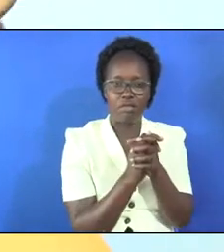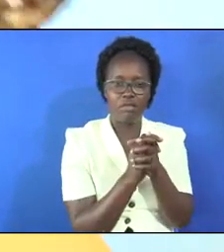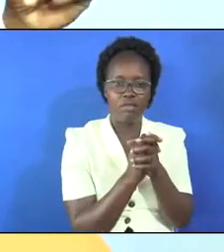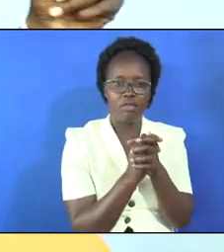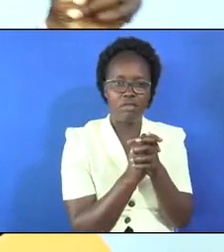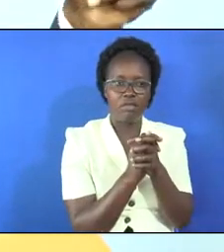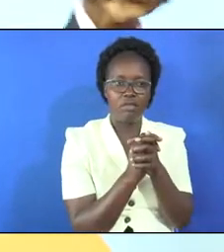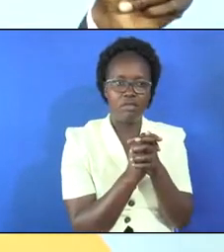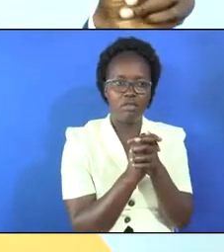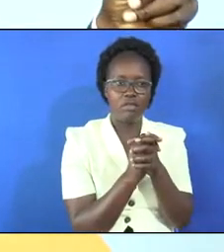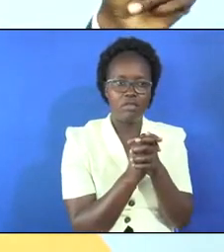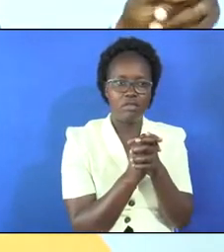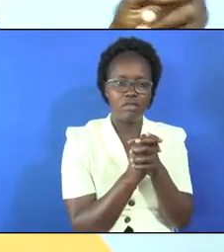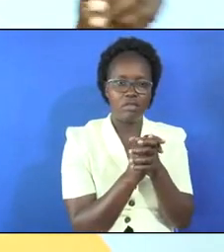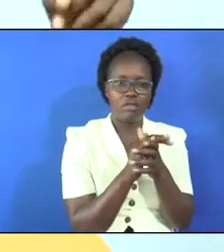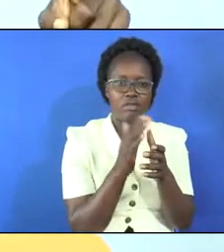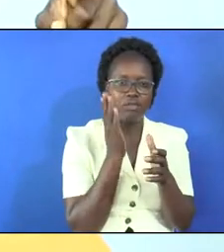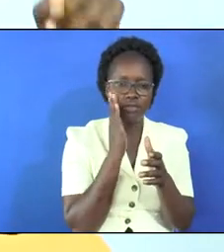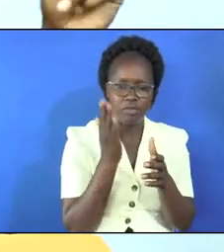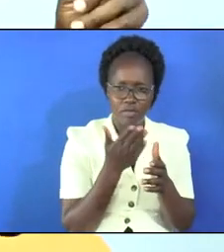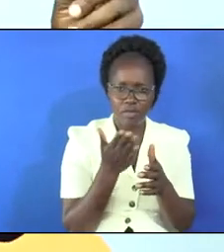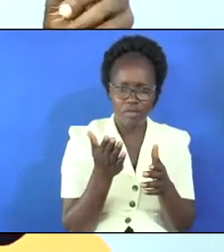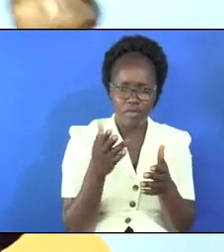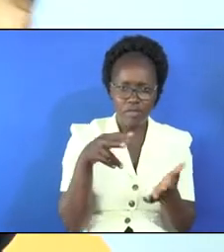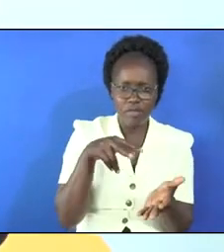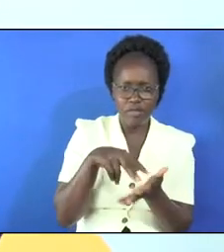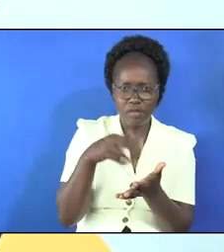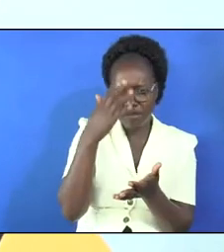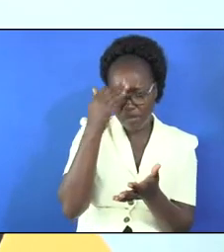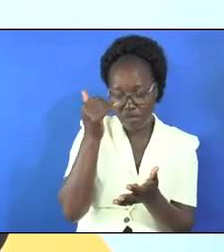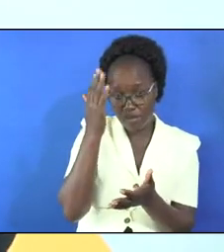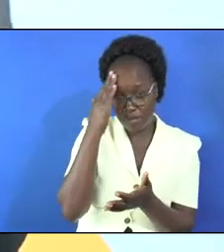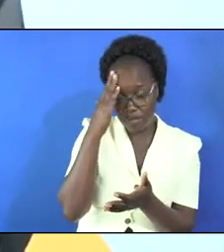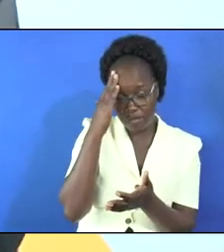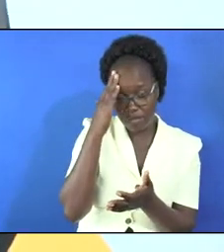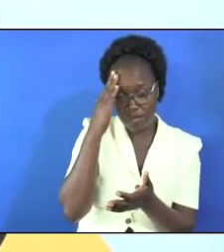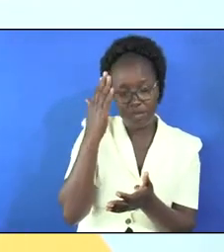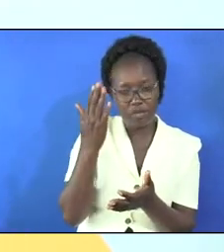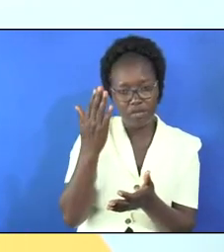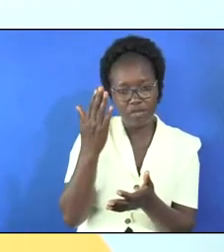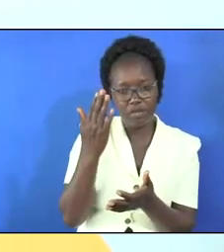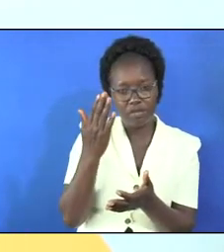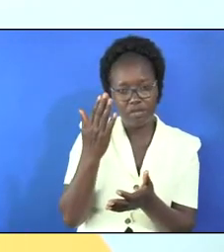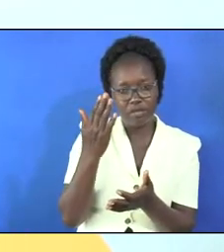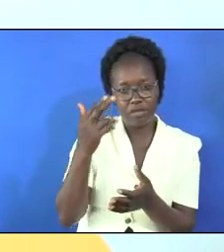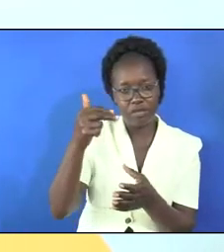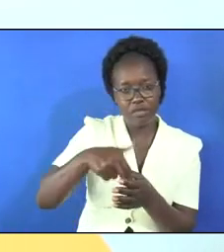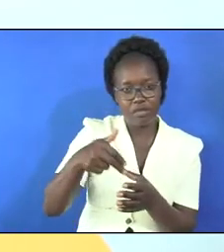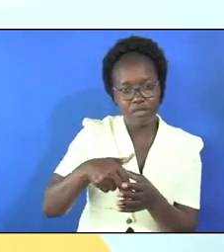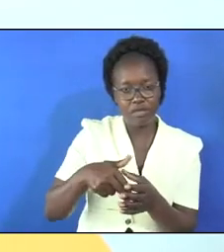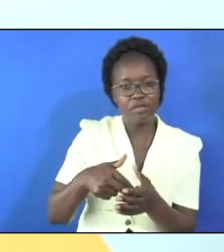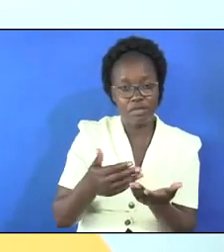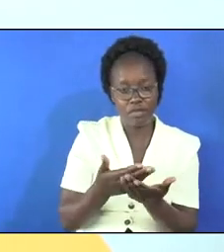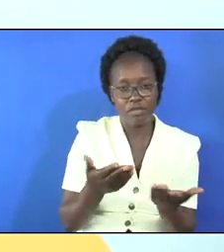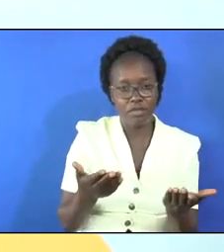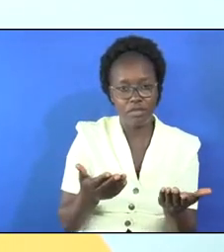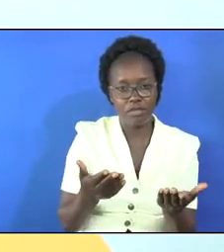those who are in the bedroom the mother and the father stood because they knew that patrol was coming